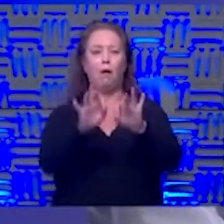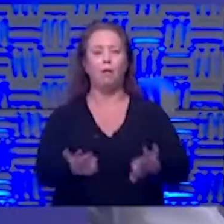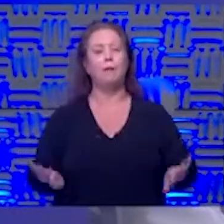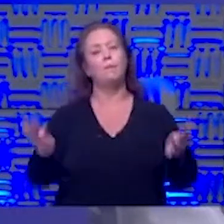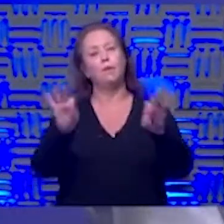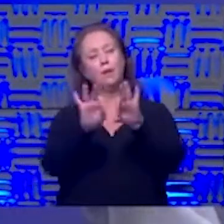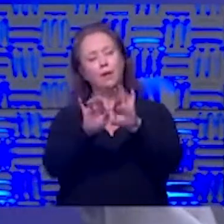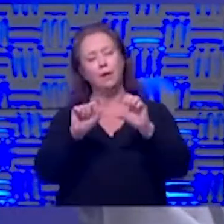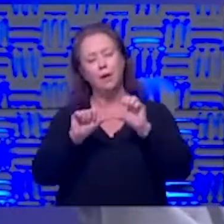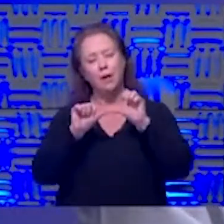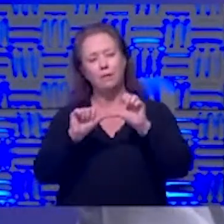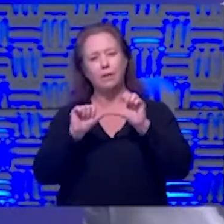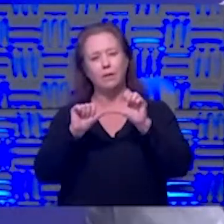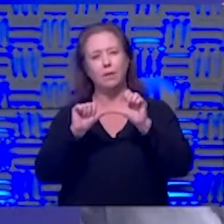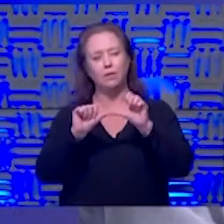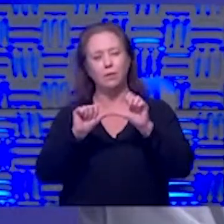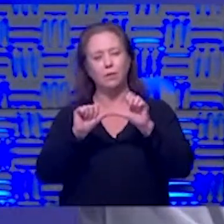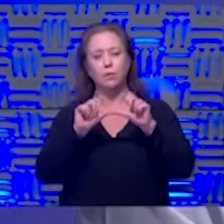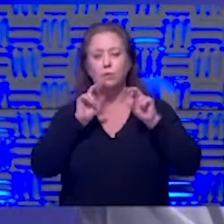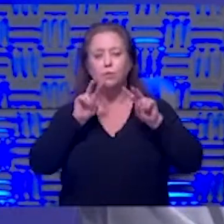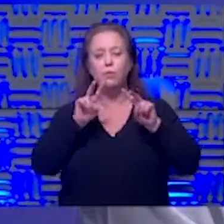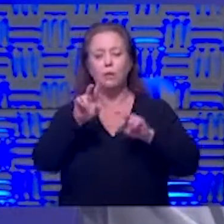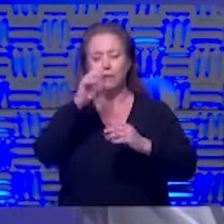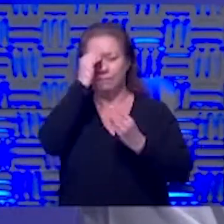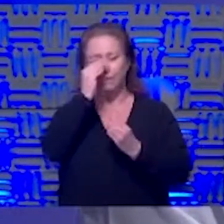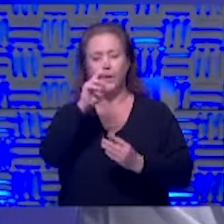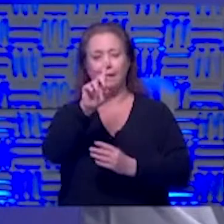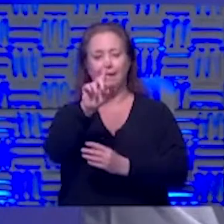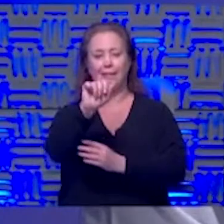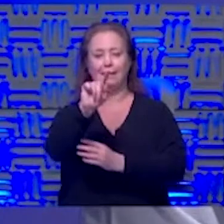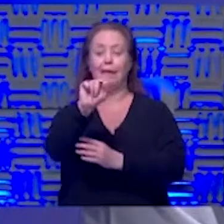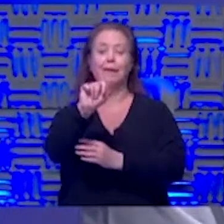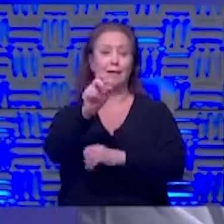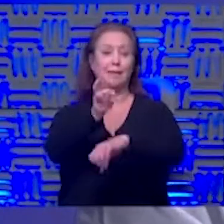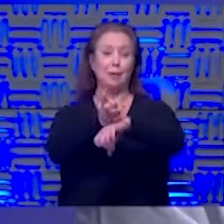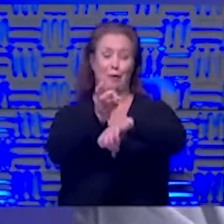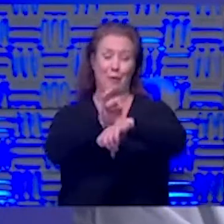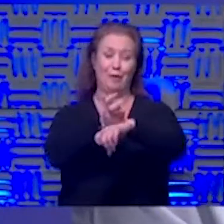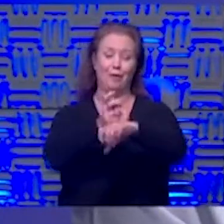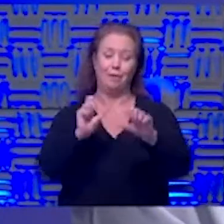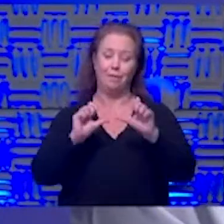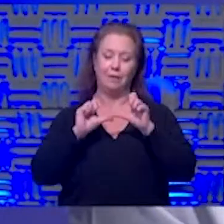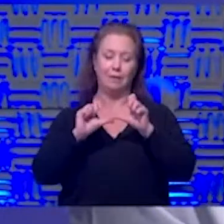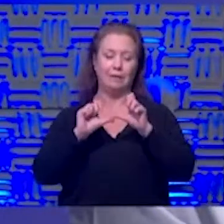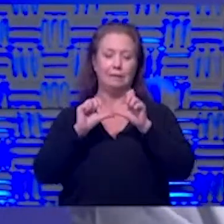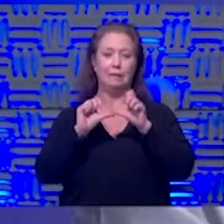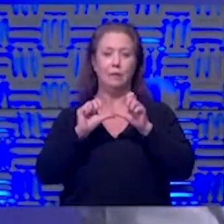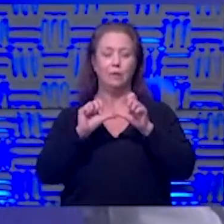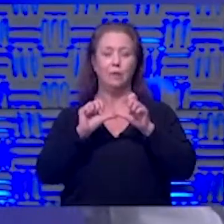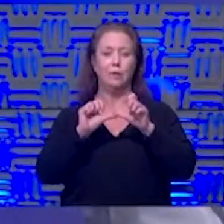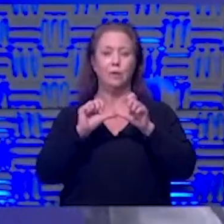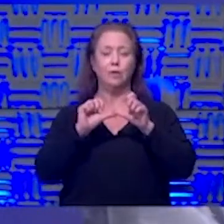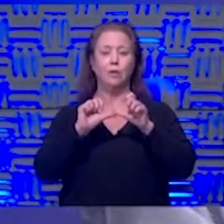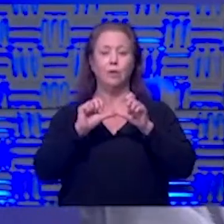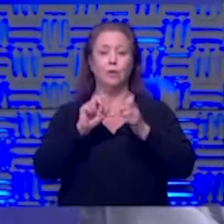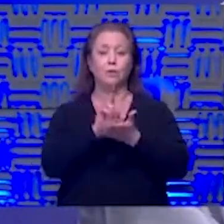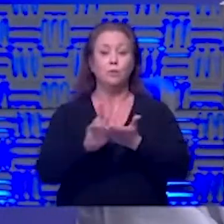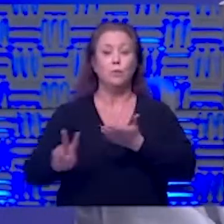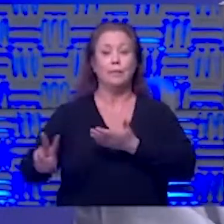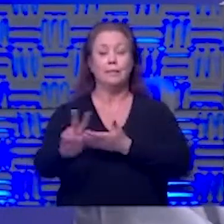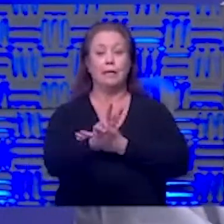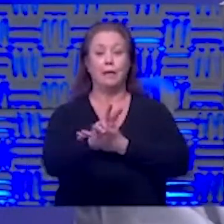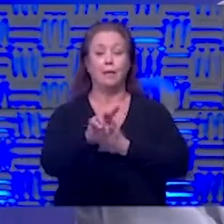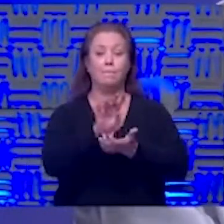and we have to continue to look at the data and i know that's hard we have to continue to look two weeks ahead